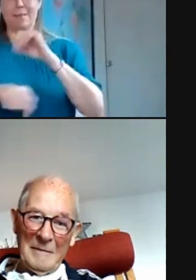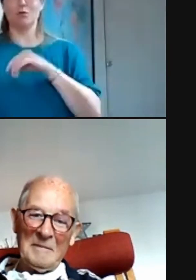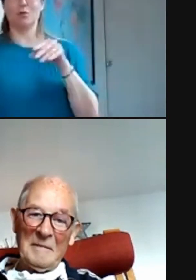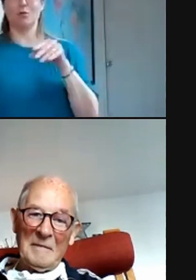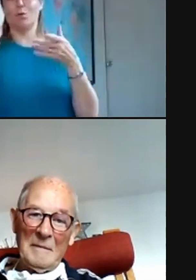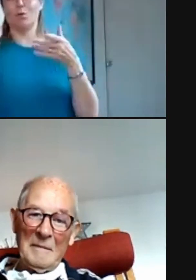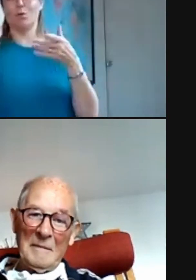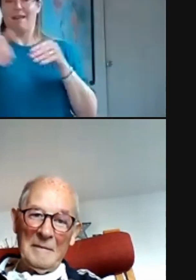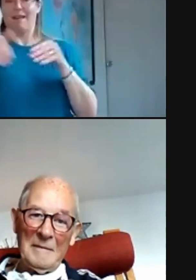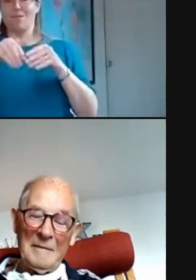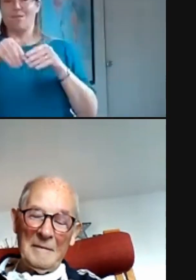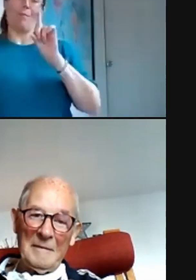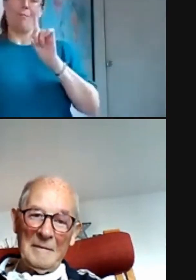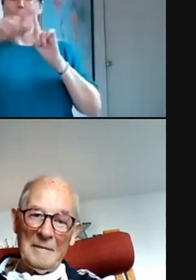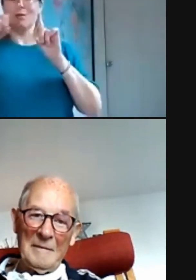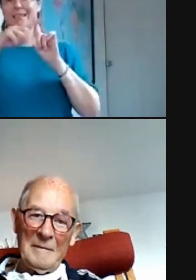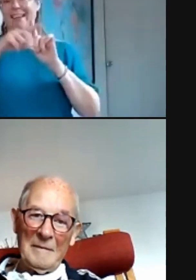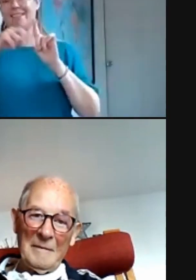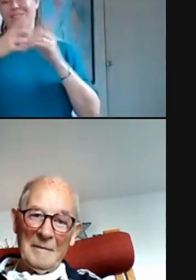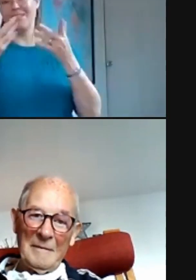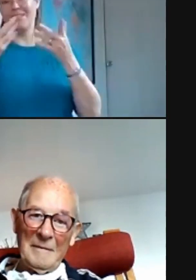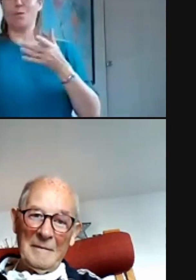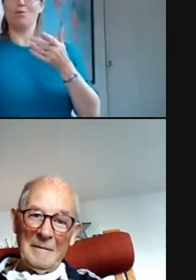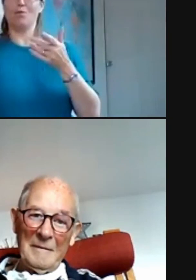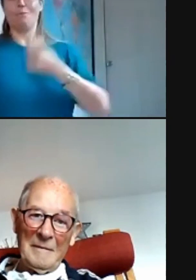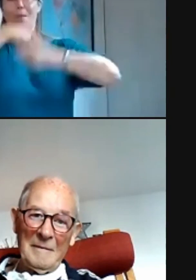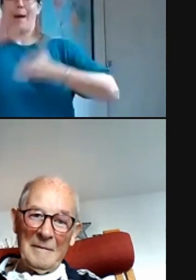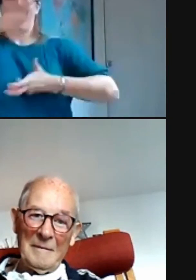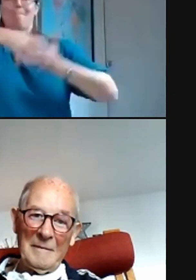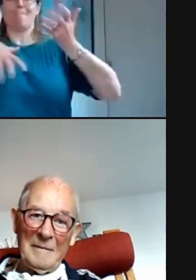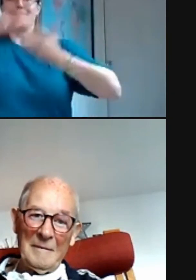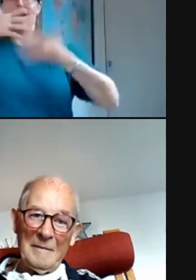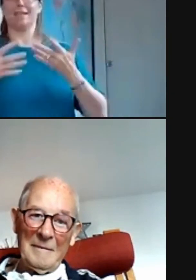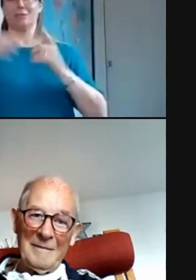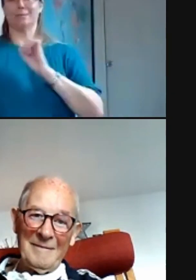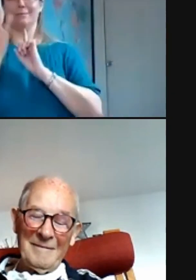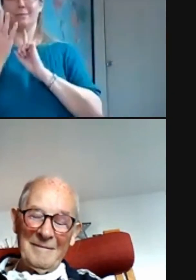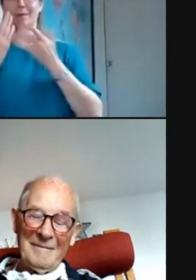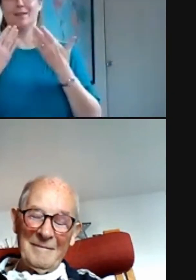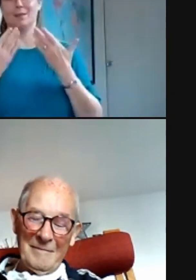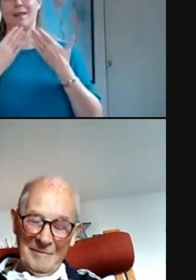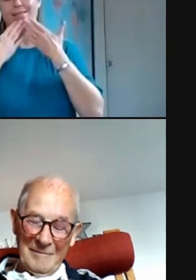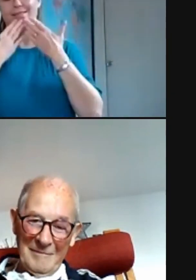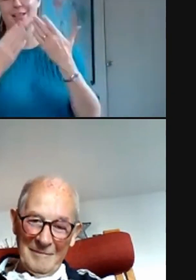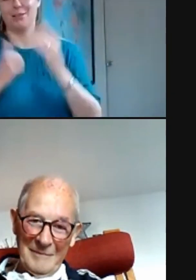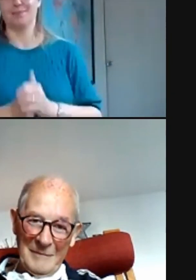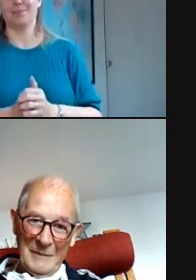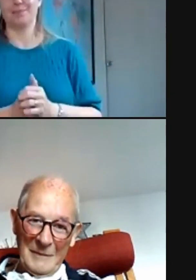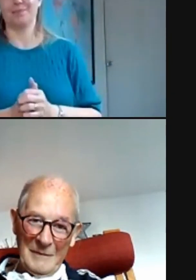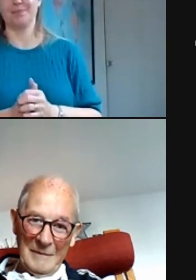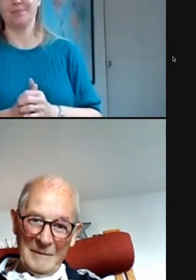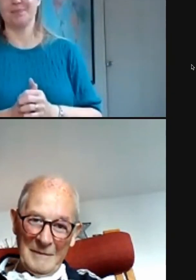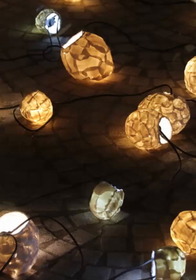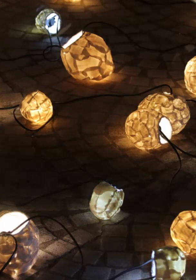in the positives, that you are among us and and able to be present. So thank you. Bless you.